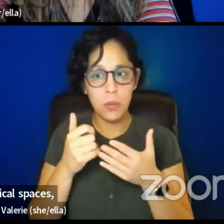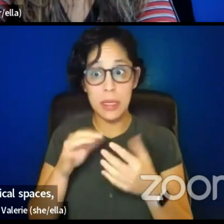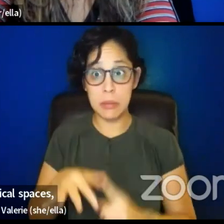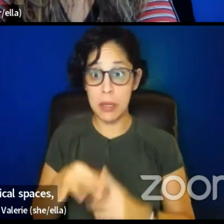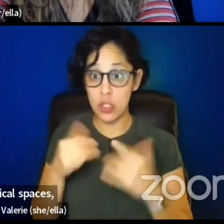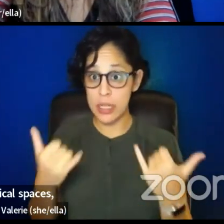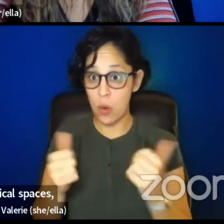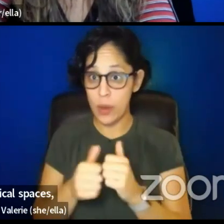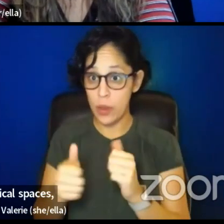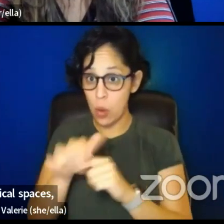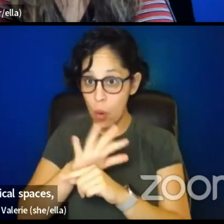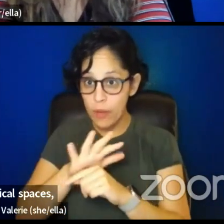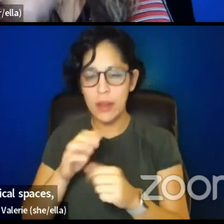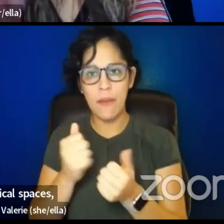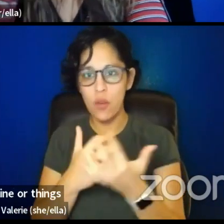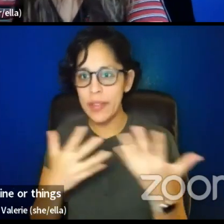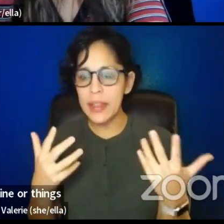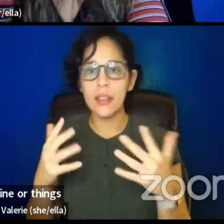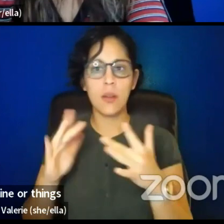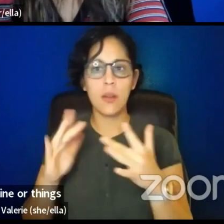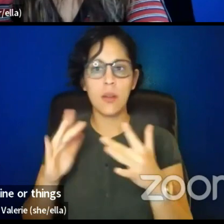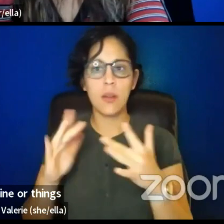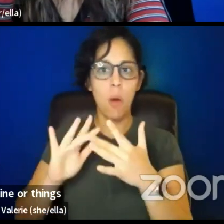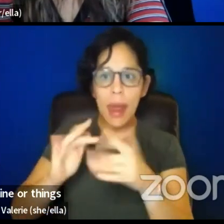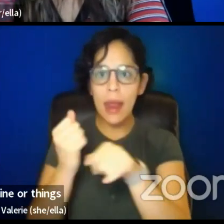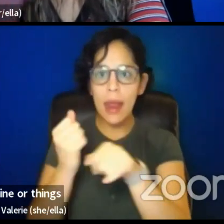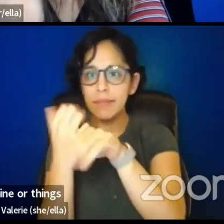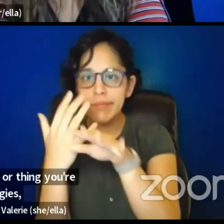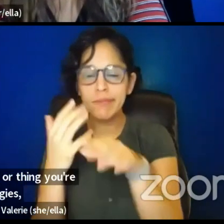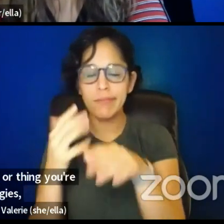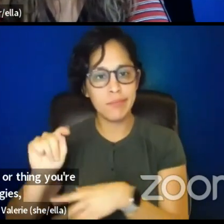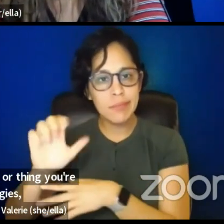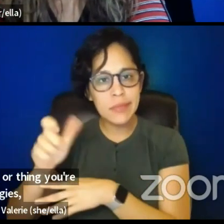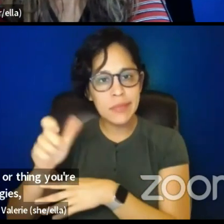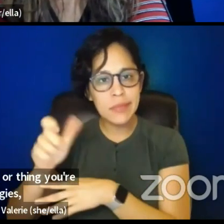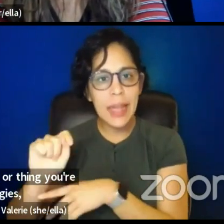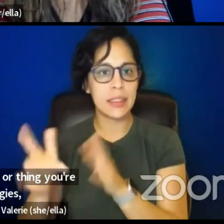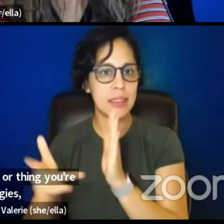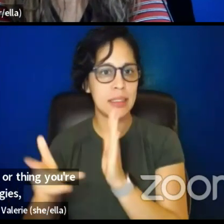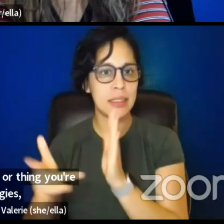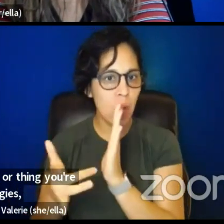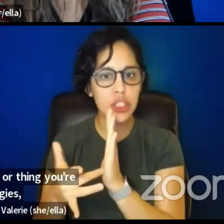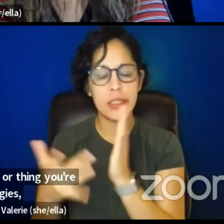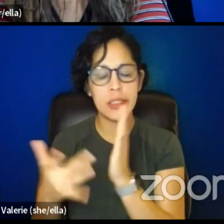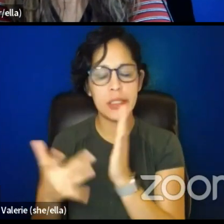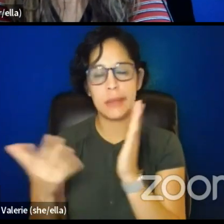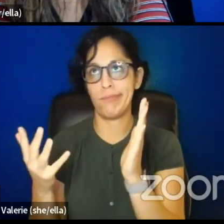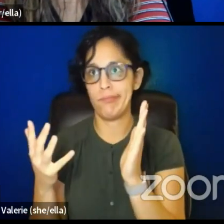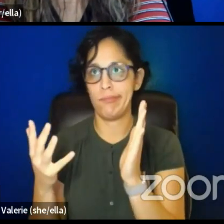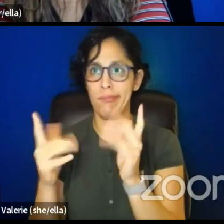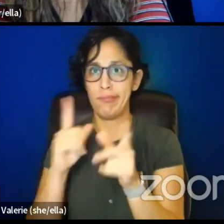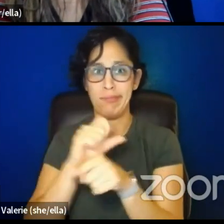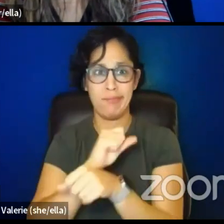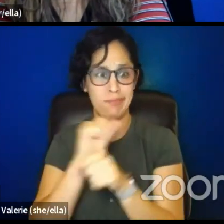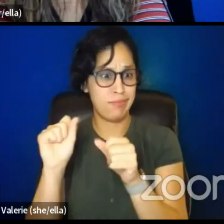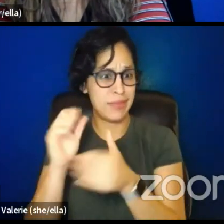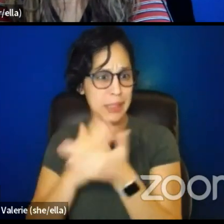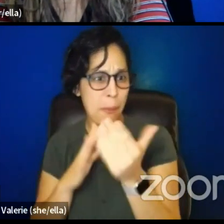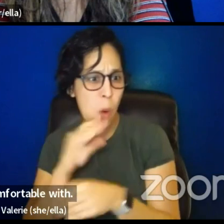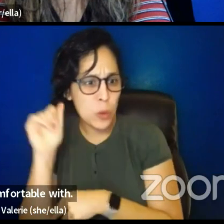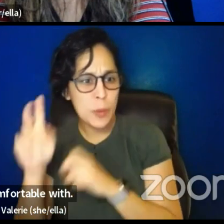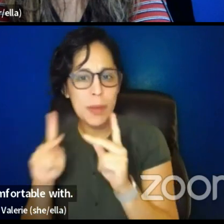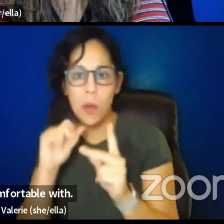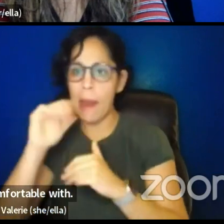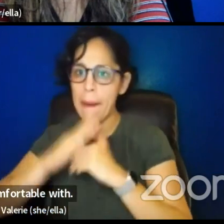where things are online or things are on text or things and technologies maybe that elders aren't exposed to or aren't comfortable with. So